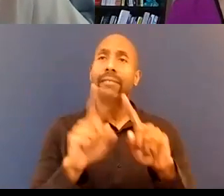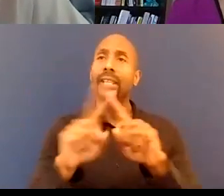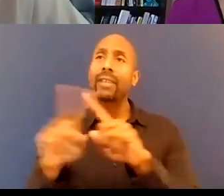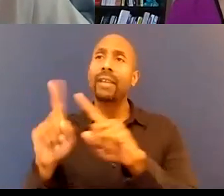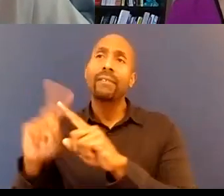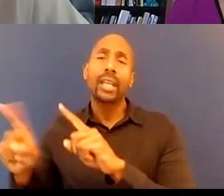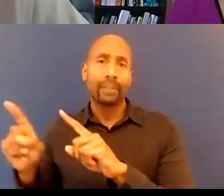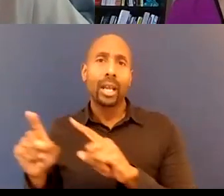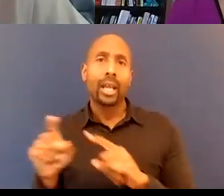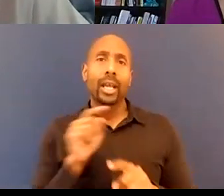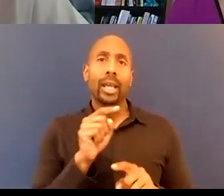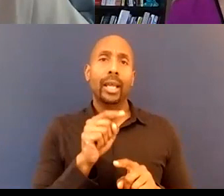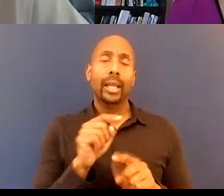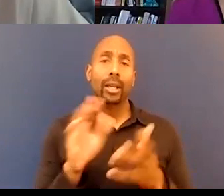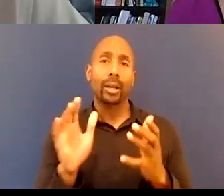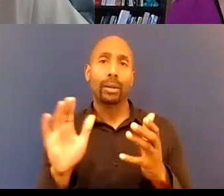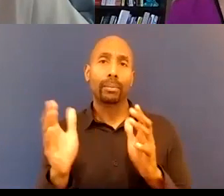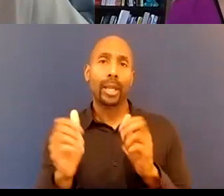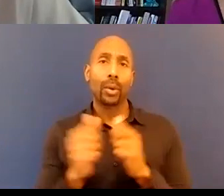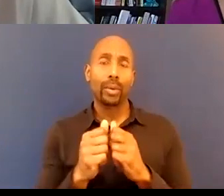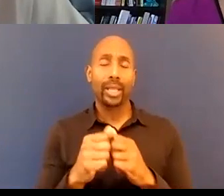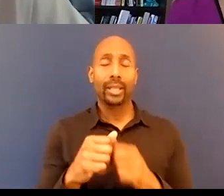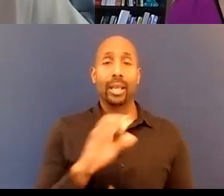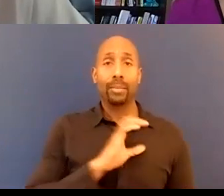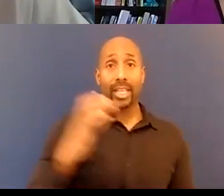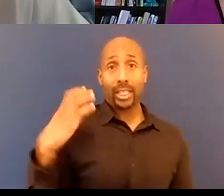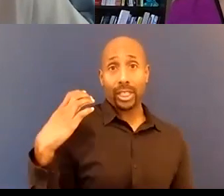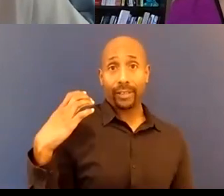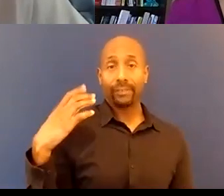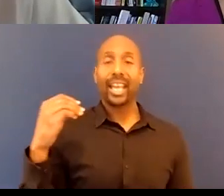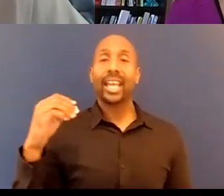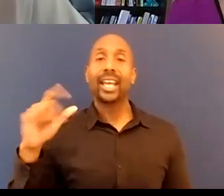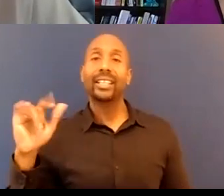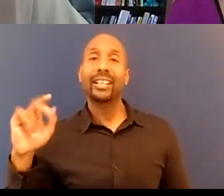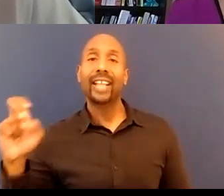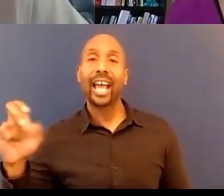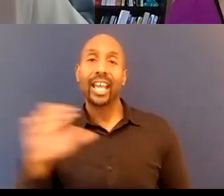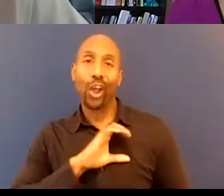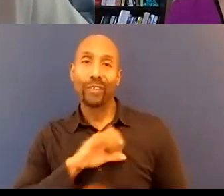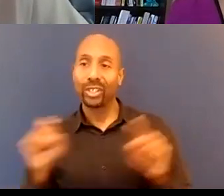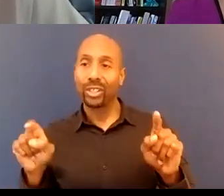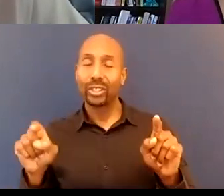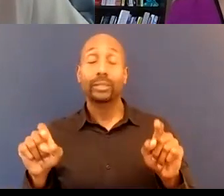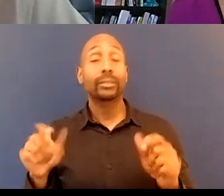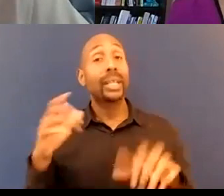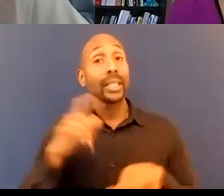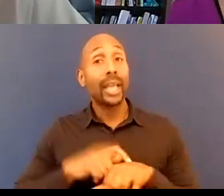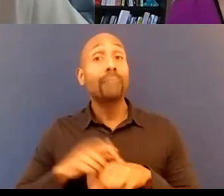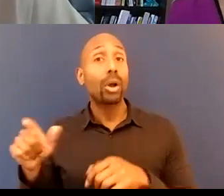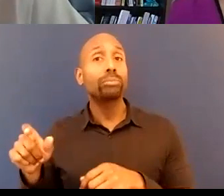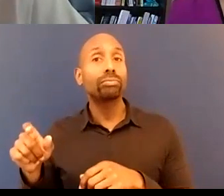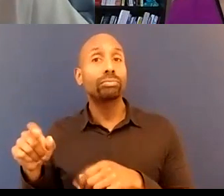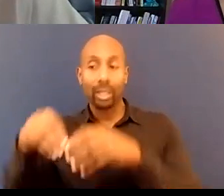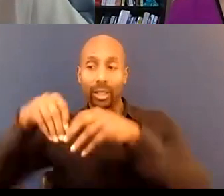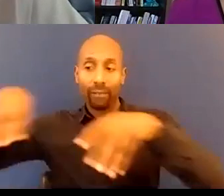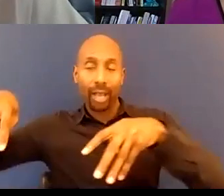and the line officers right a lot of times you'll see line officers taking this training and the chief doesn't right and even